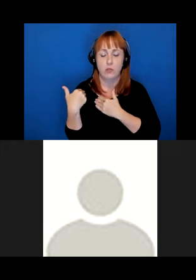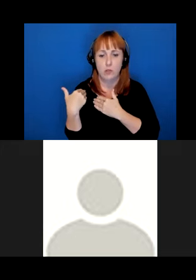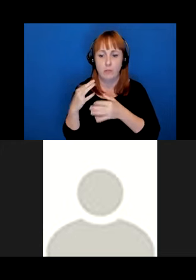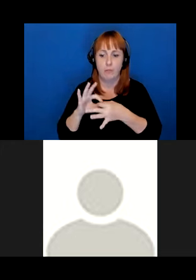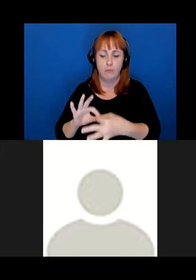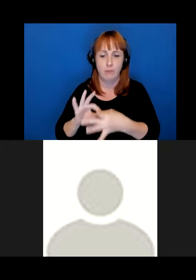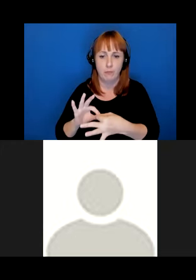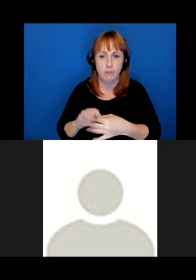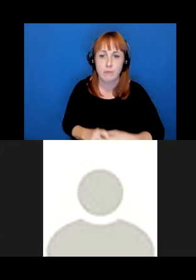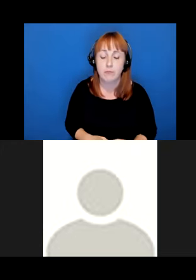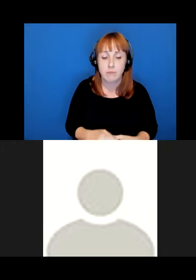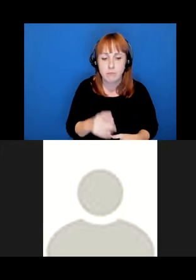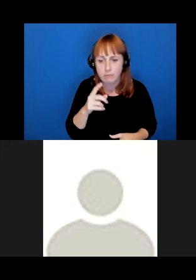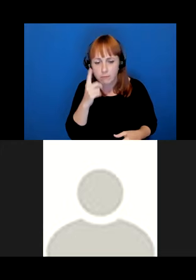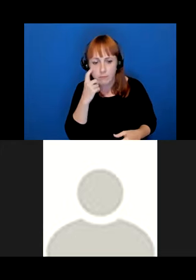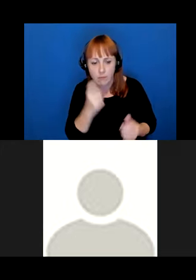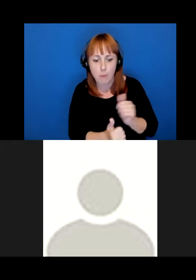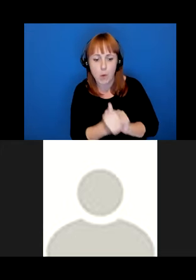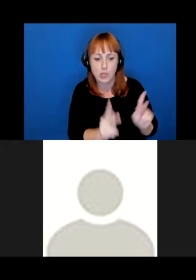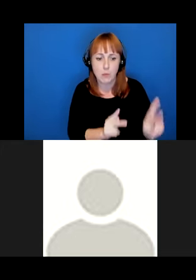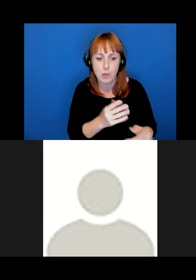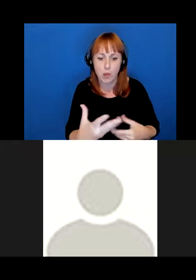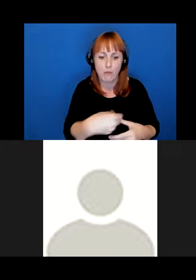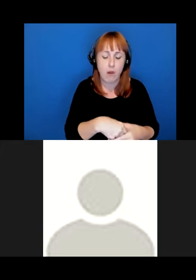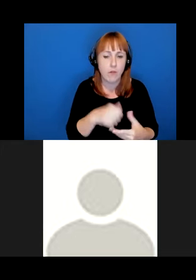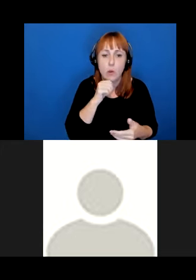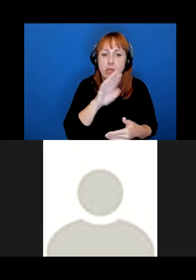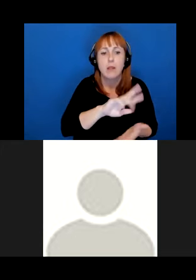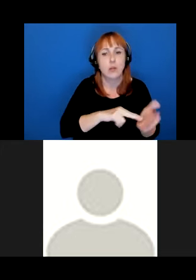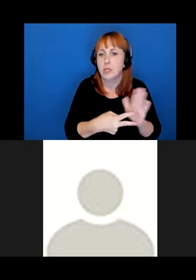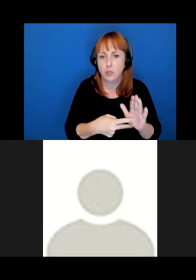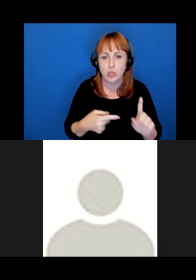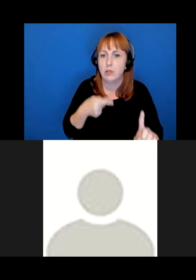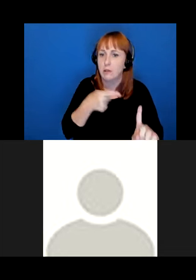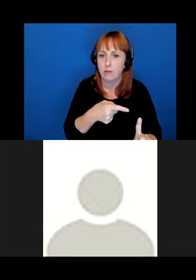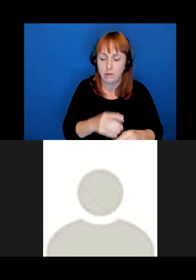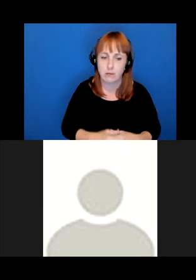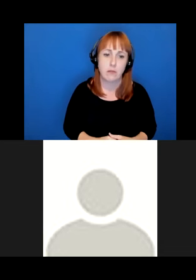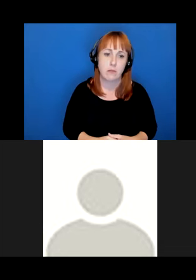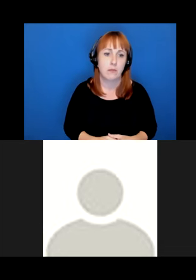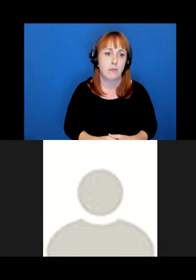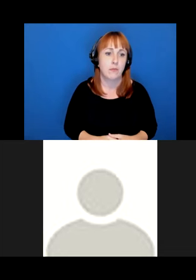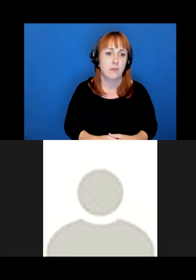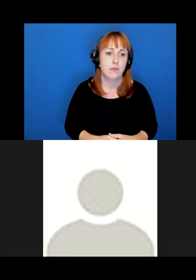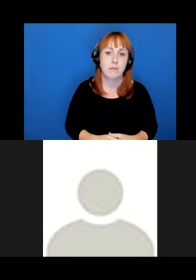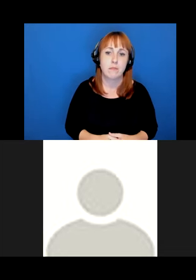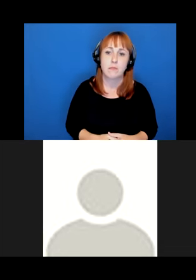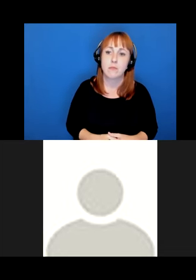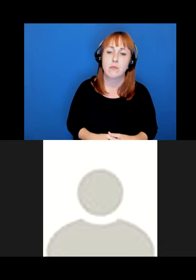though I think that in most of those cases the people involved do not actually intend this. An ongoing issue